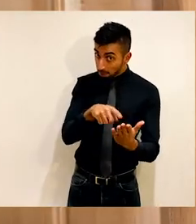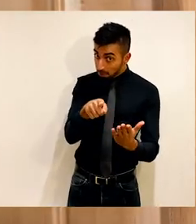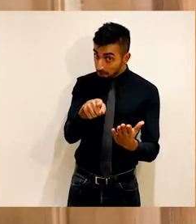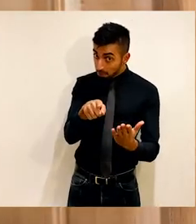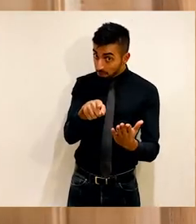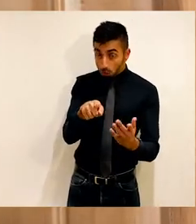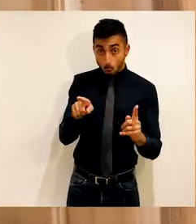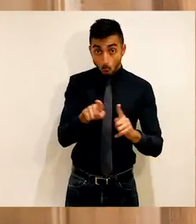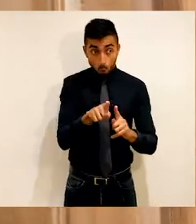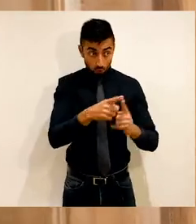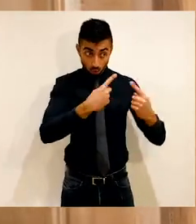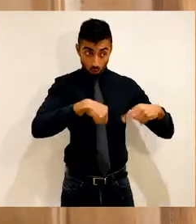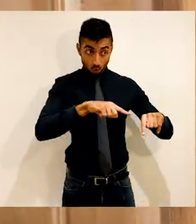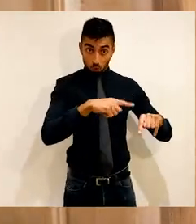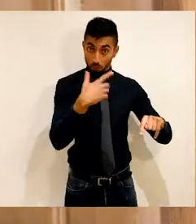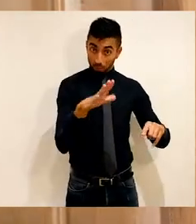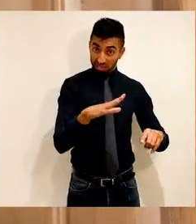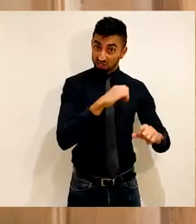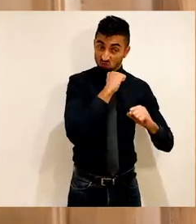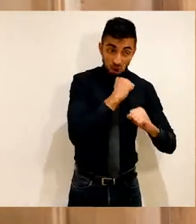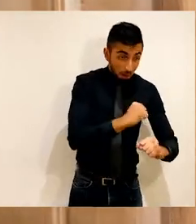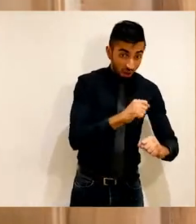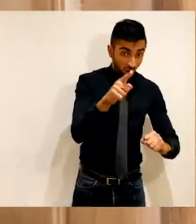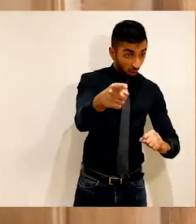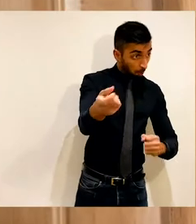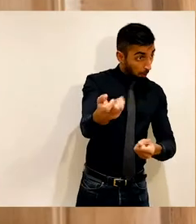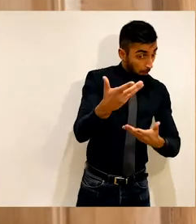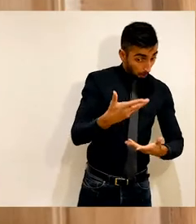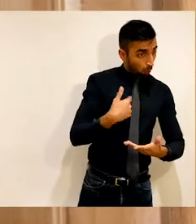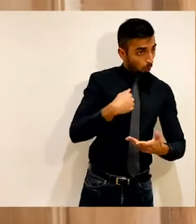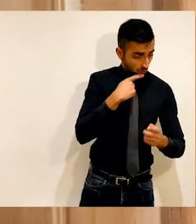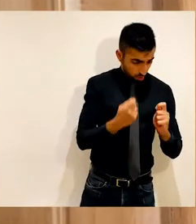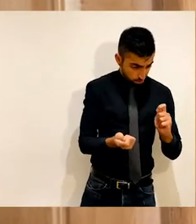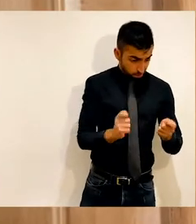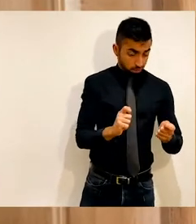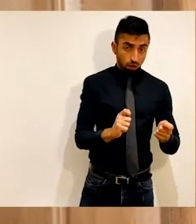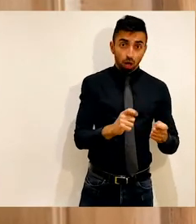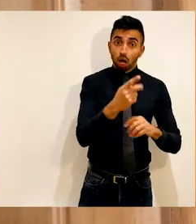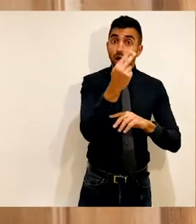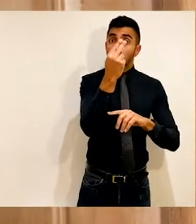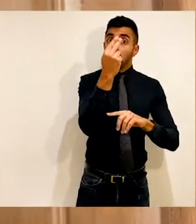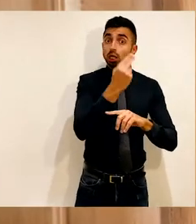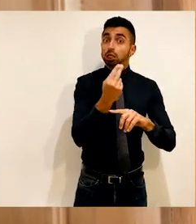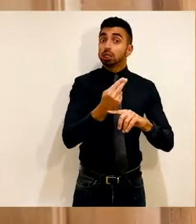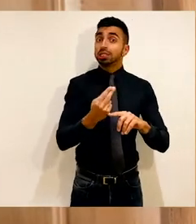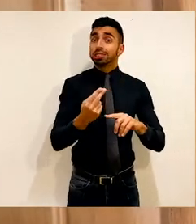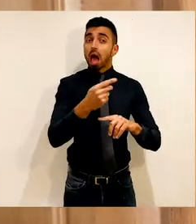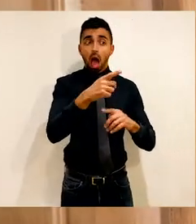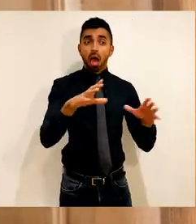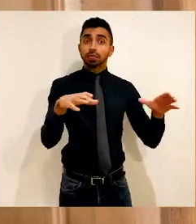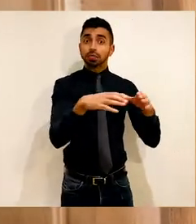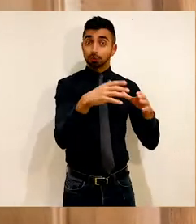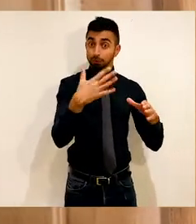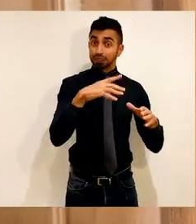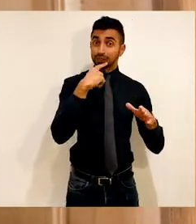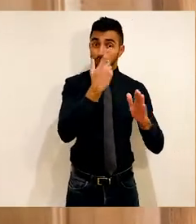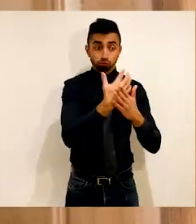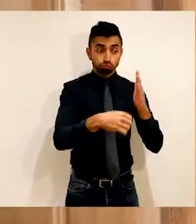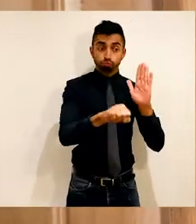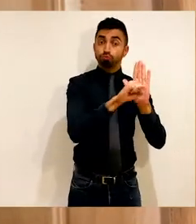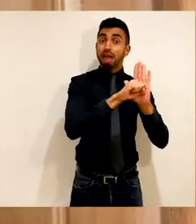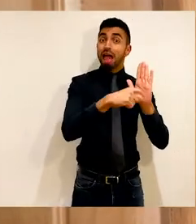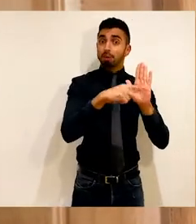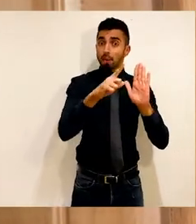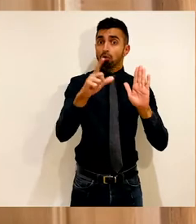made an internal commitment as to how these accommodations could be met. The design team considered the colour contrast